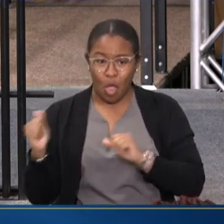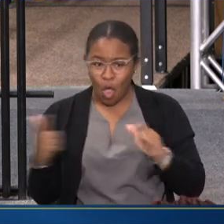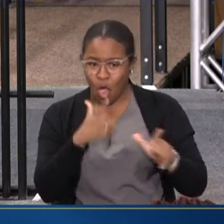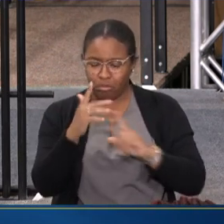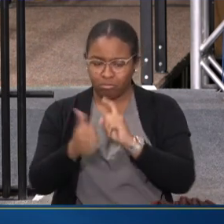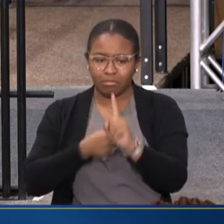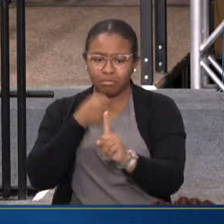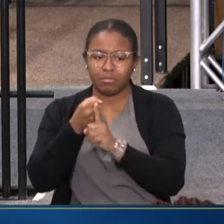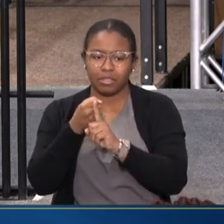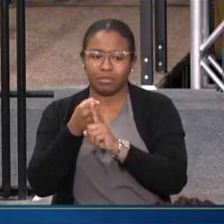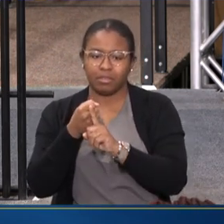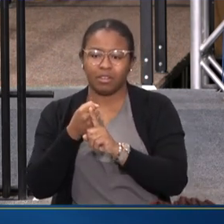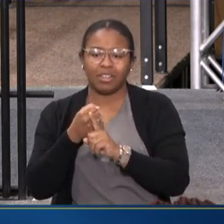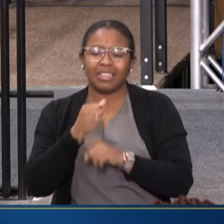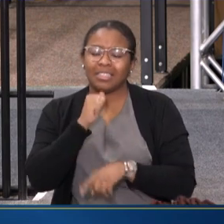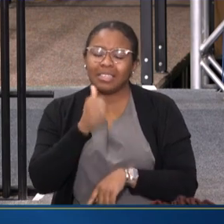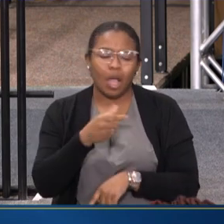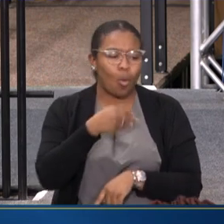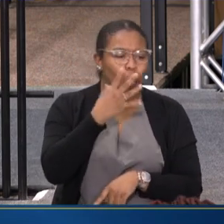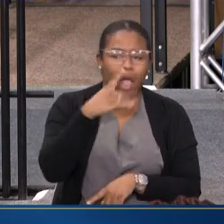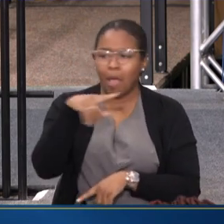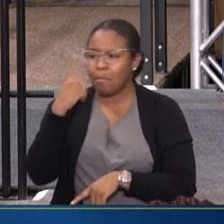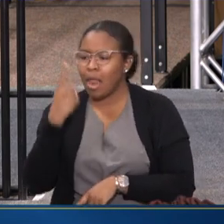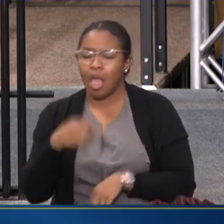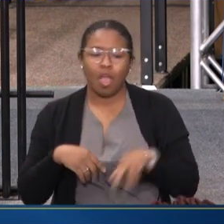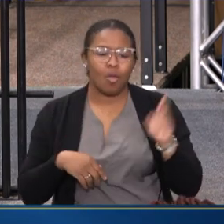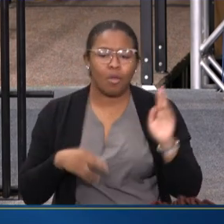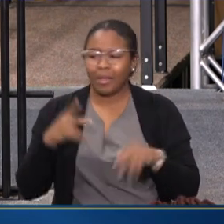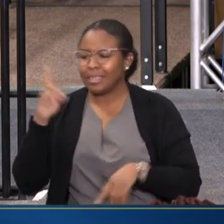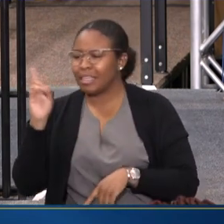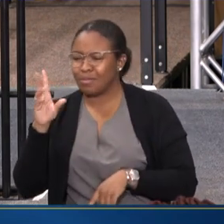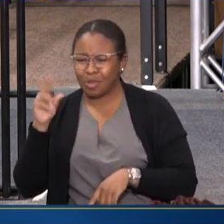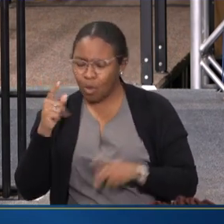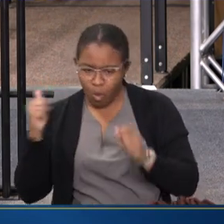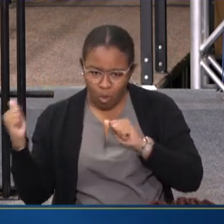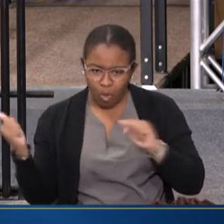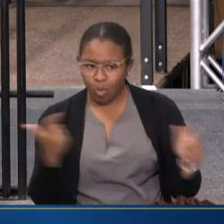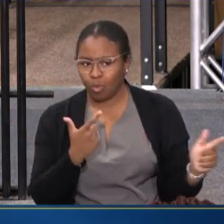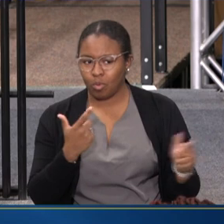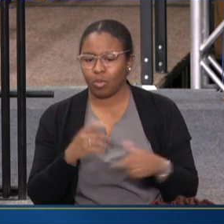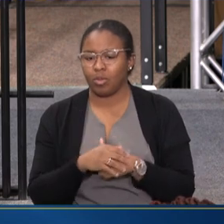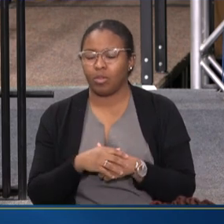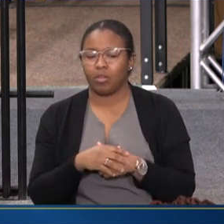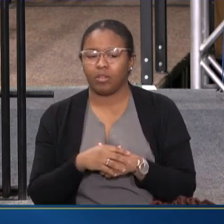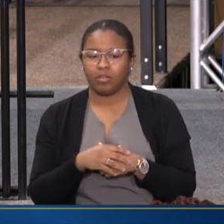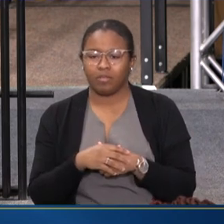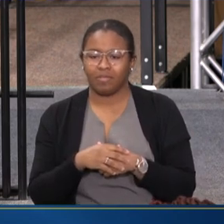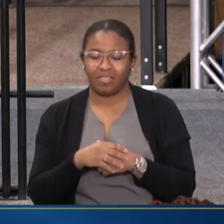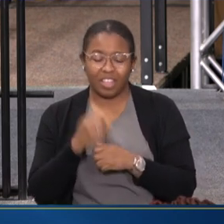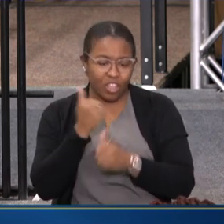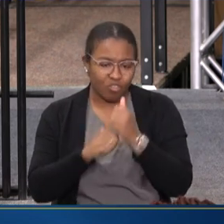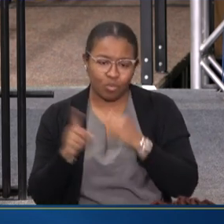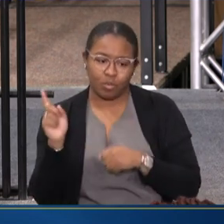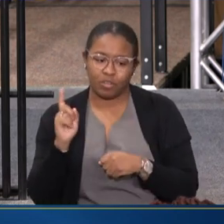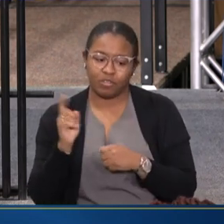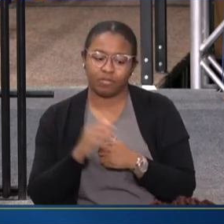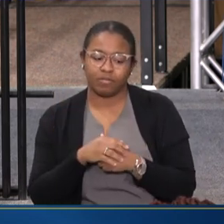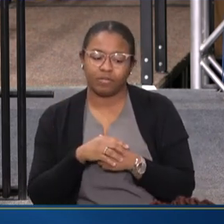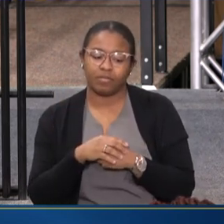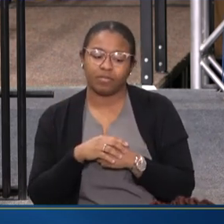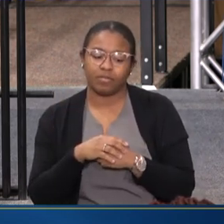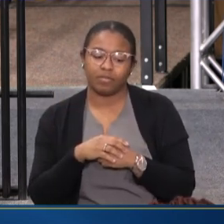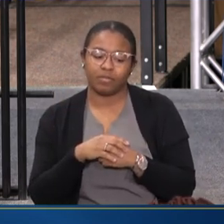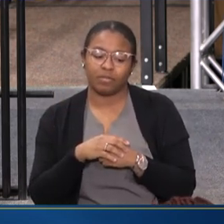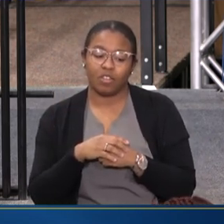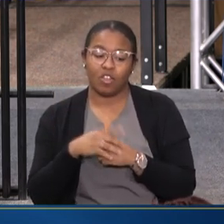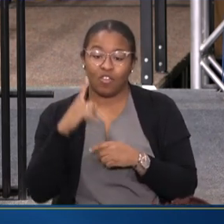IMPACTED. IT'S NOT WHITE AND BLACK, REPUBLICAN, DEMOCRAT, IT'S ALL OF US. IT'S EVERYWHERE. AND IN ORDER TO GET